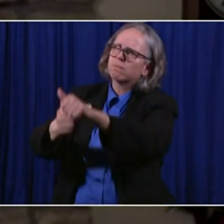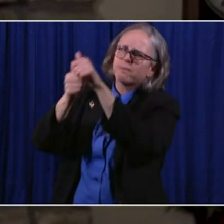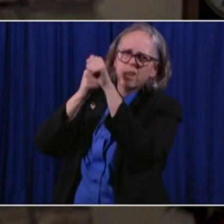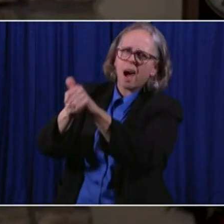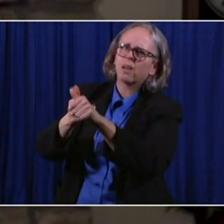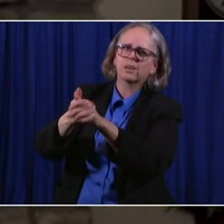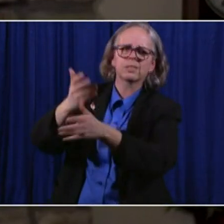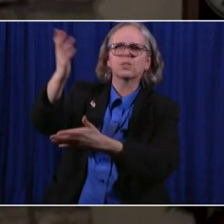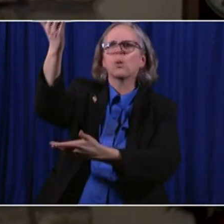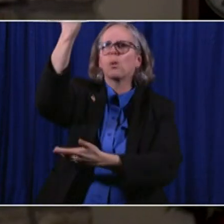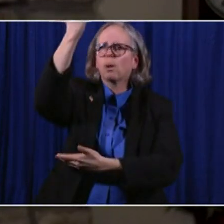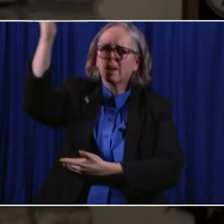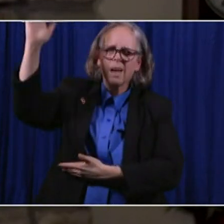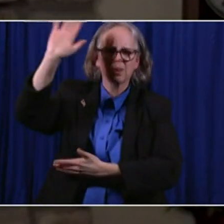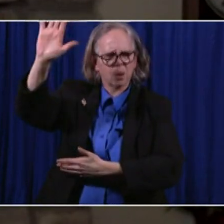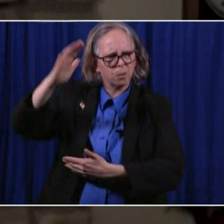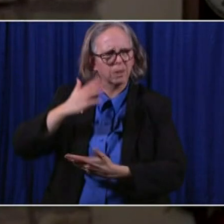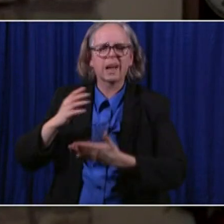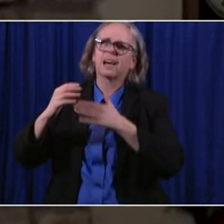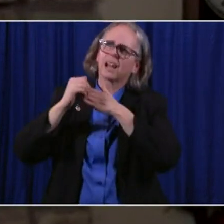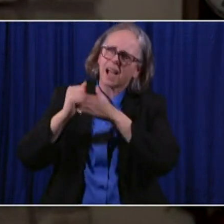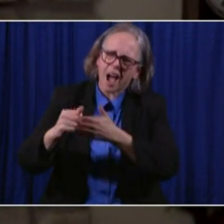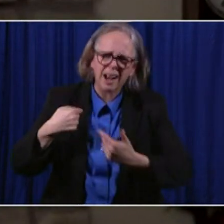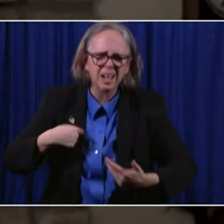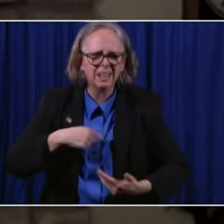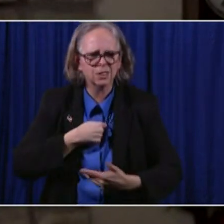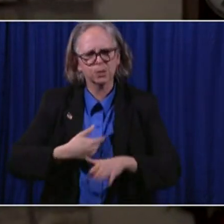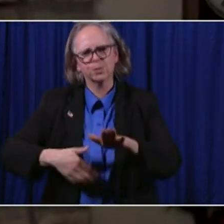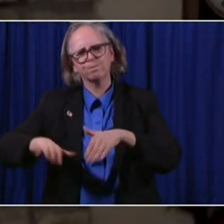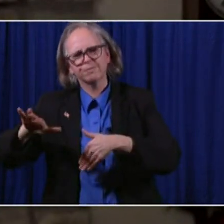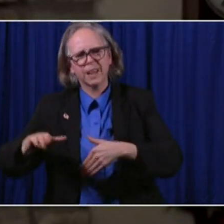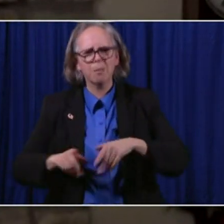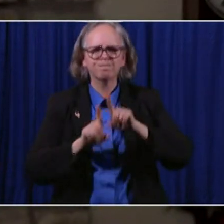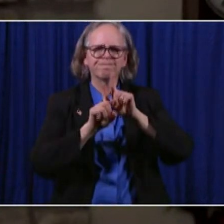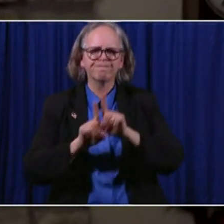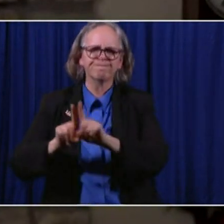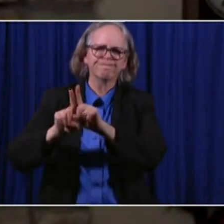on the path of peace. May God bless America.